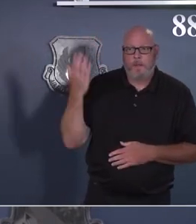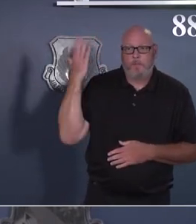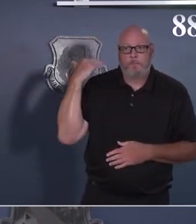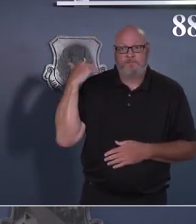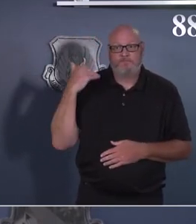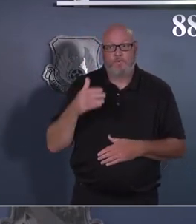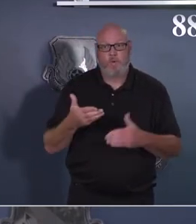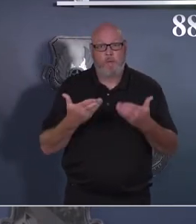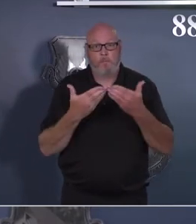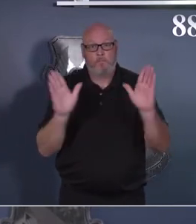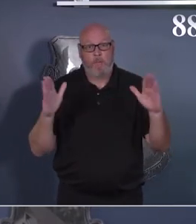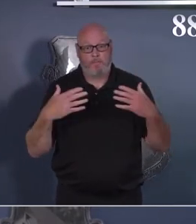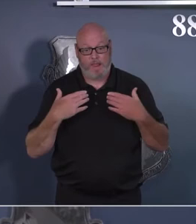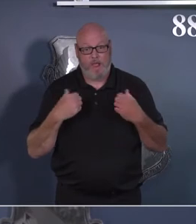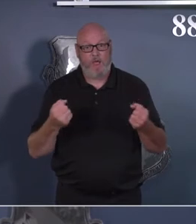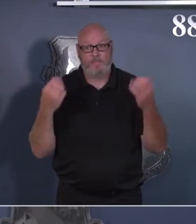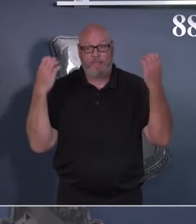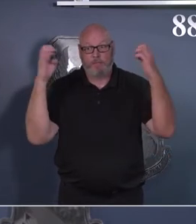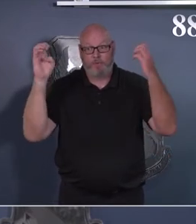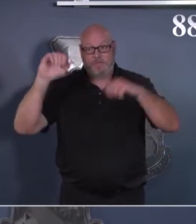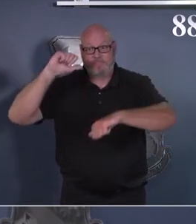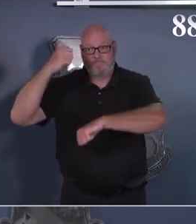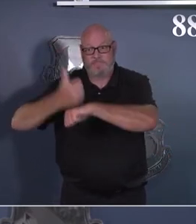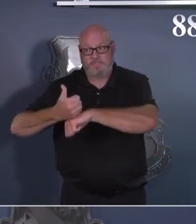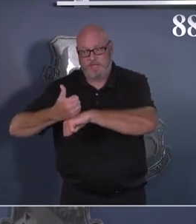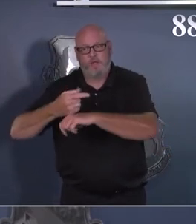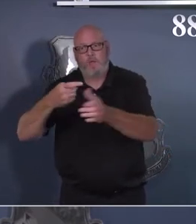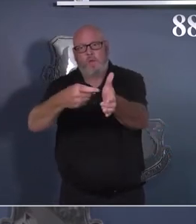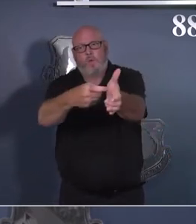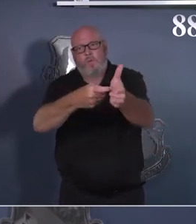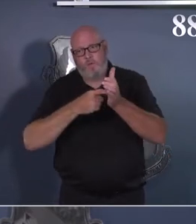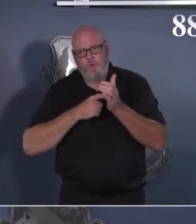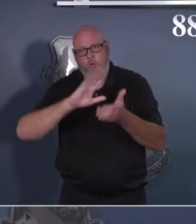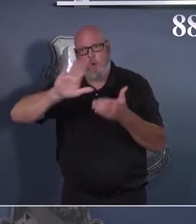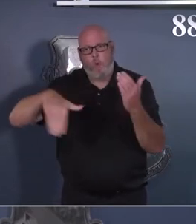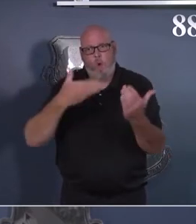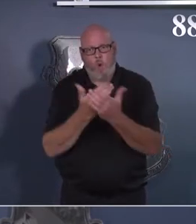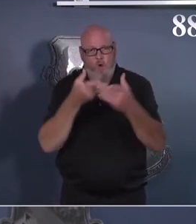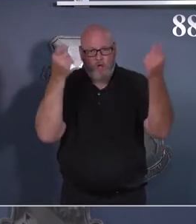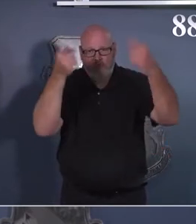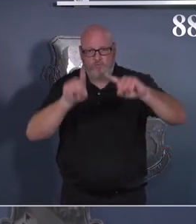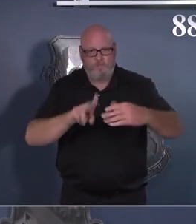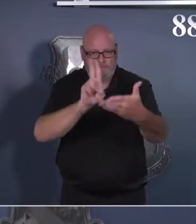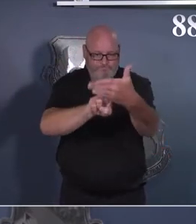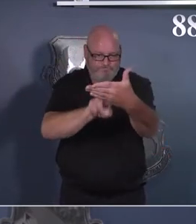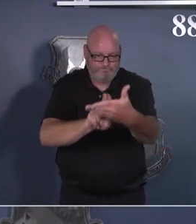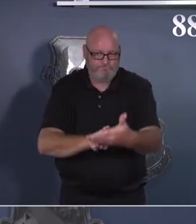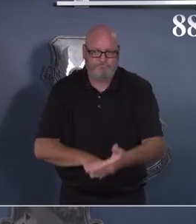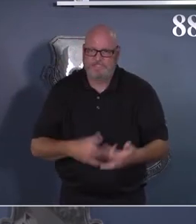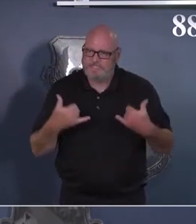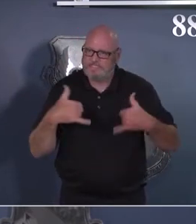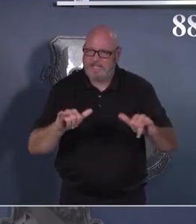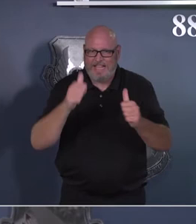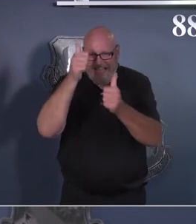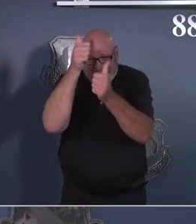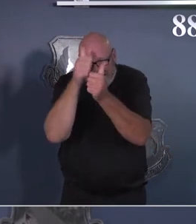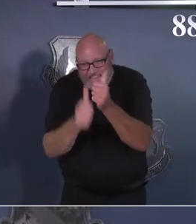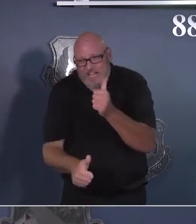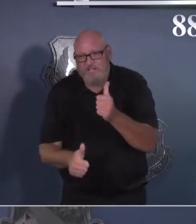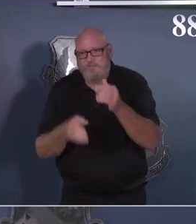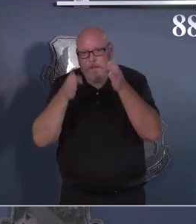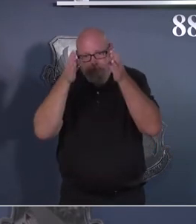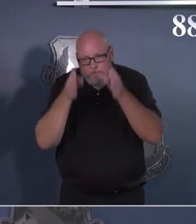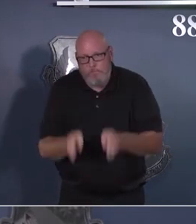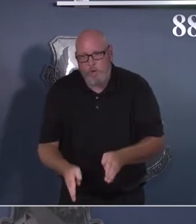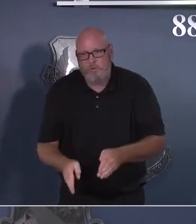COOP, it was a requirement that every teleworking employee have a telework agreement in